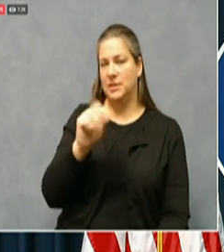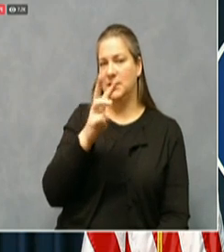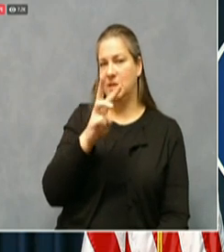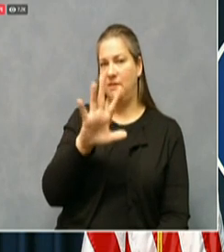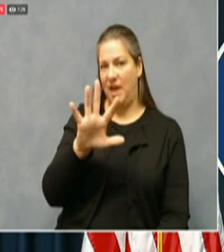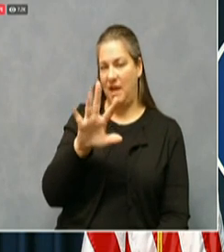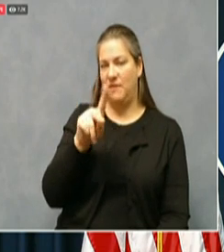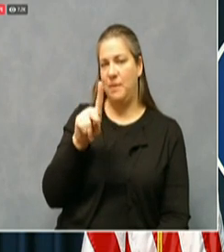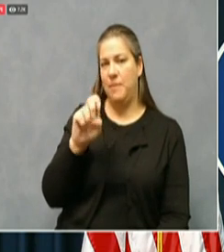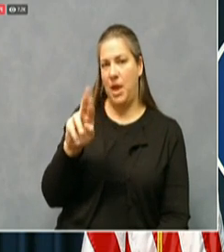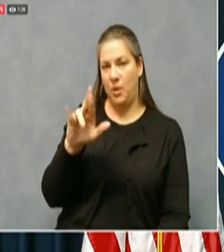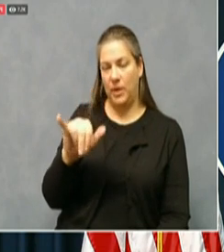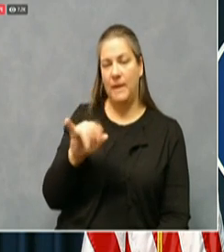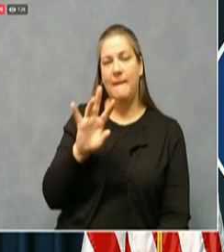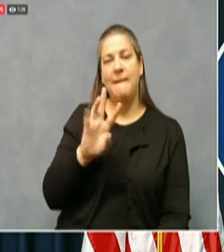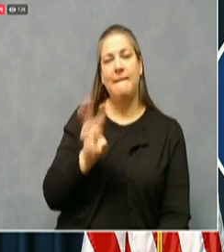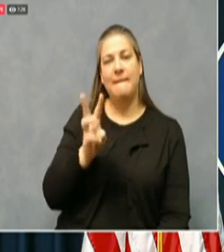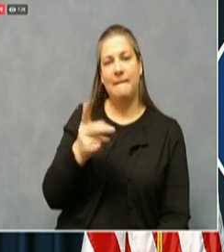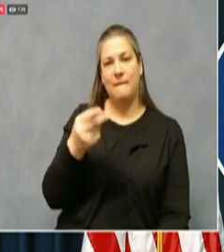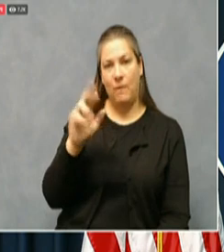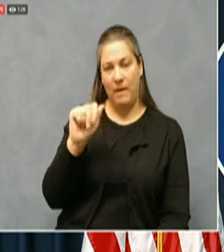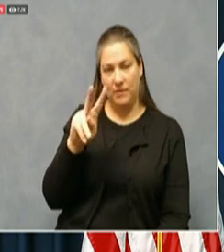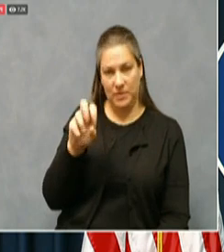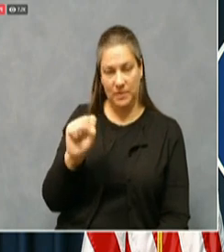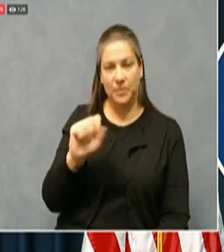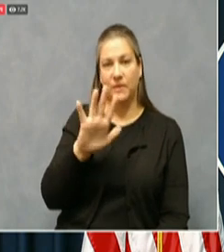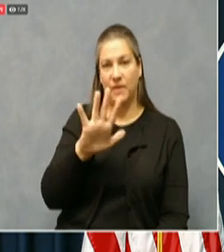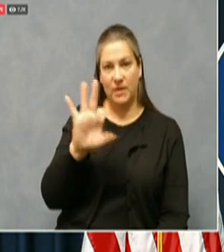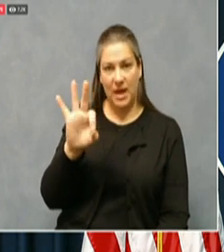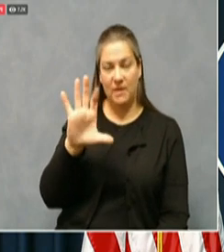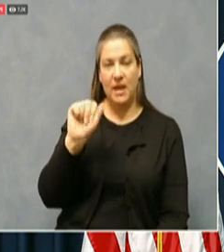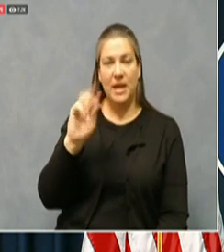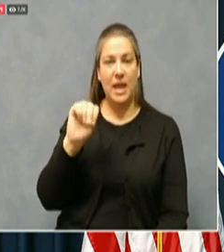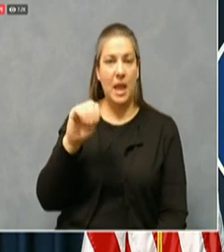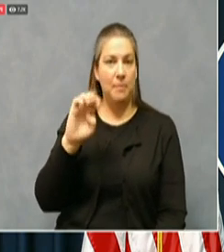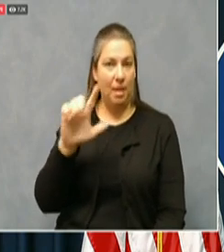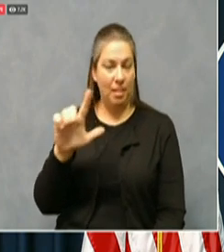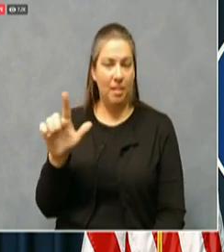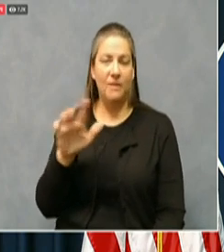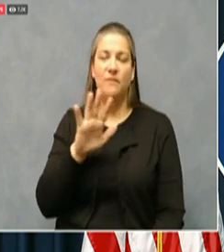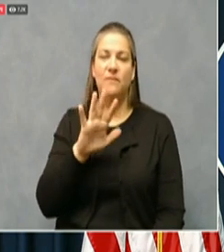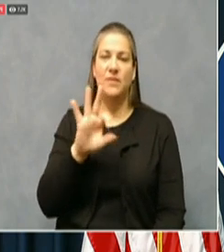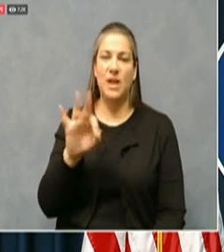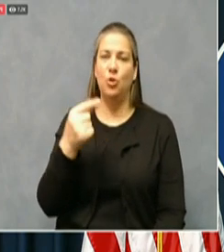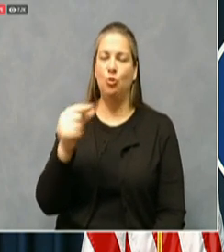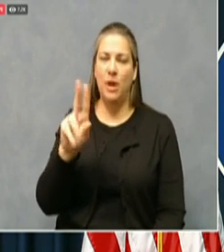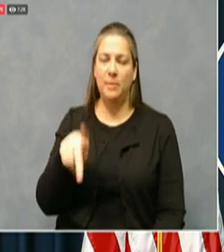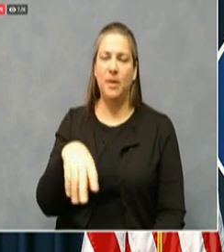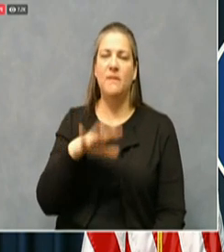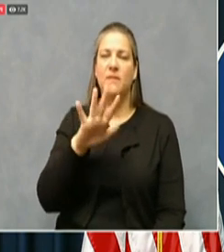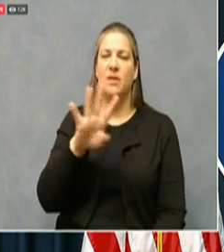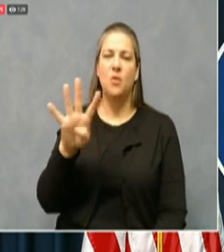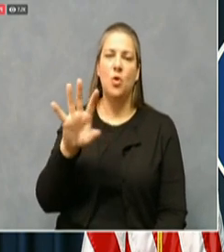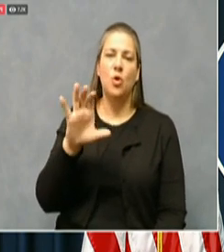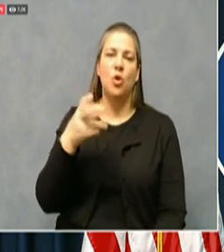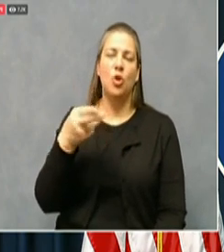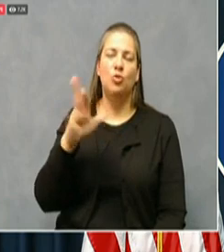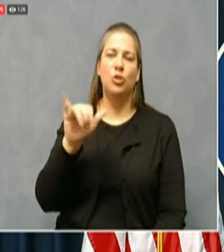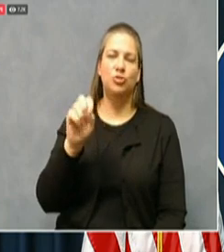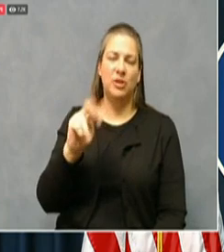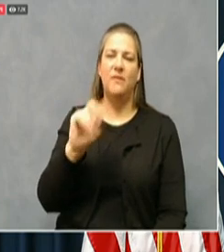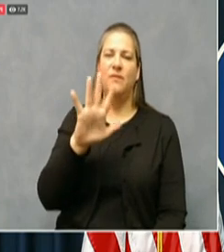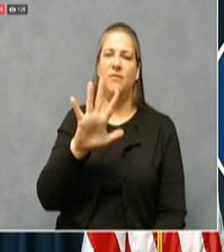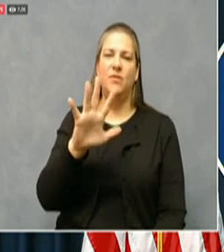60 and Graves 59 and Campbell 59 and Greenup 54 and Christian 51 and heart county.